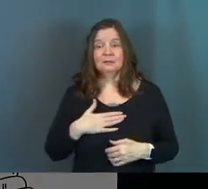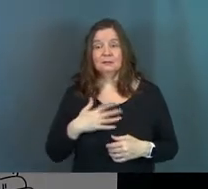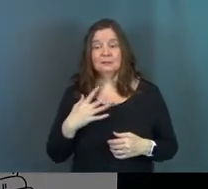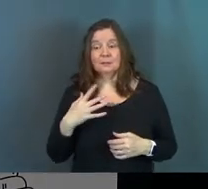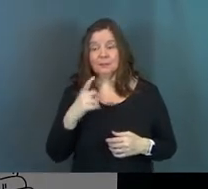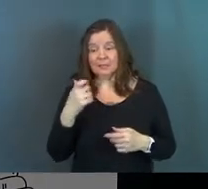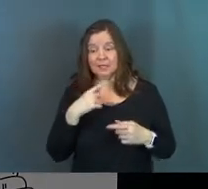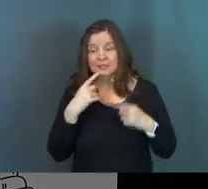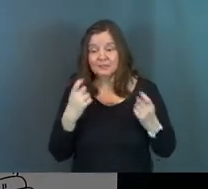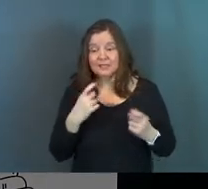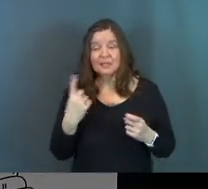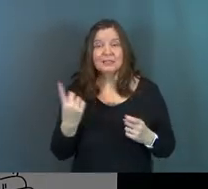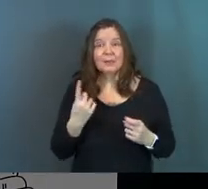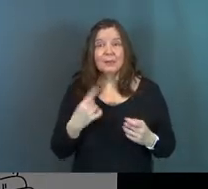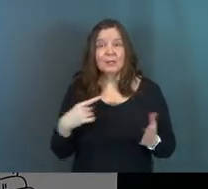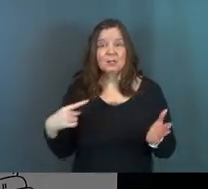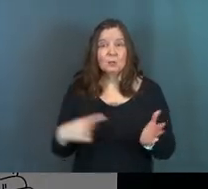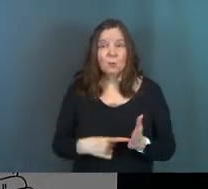something is owed.